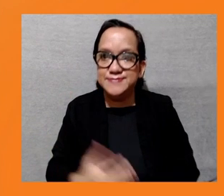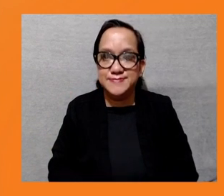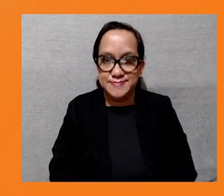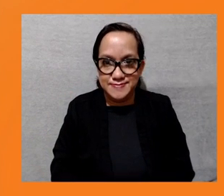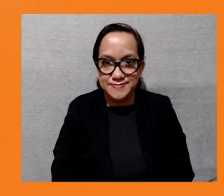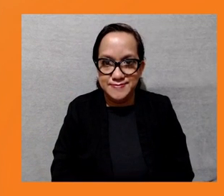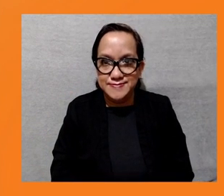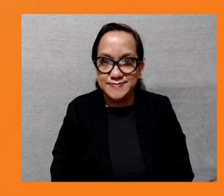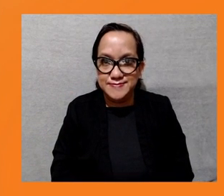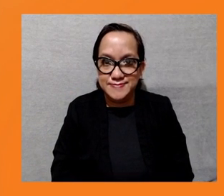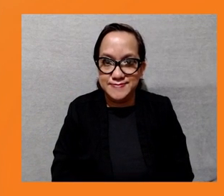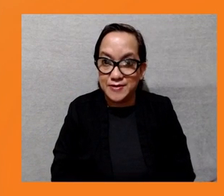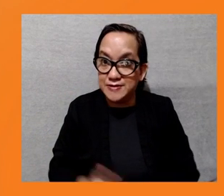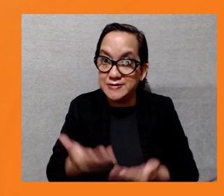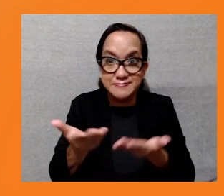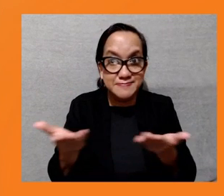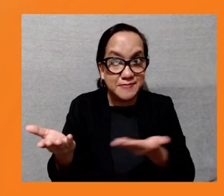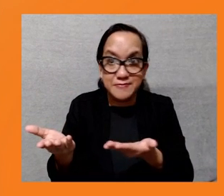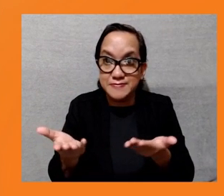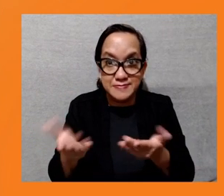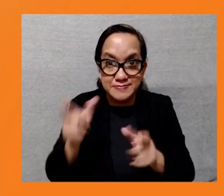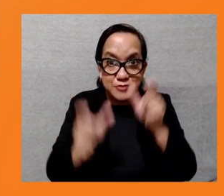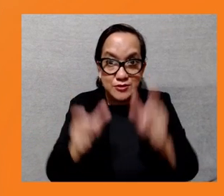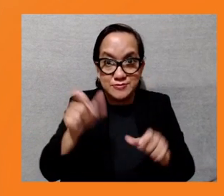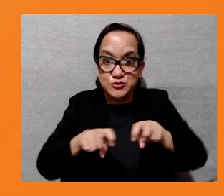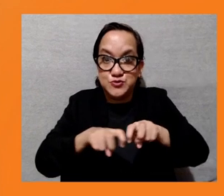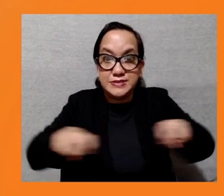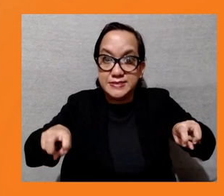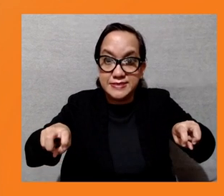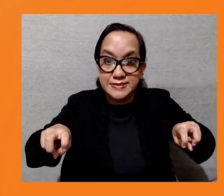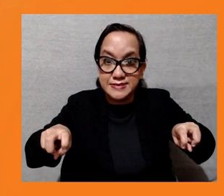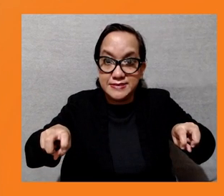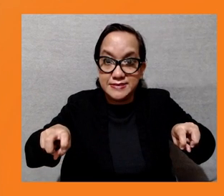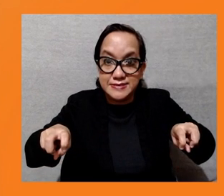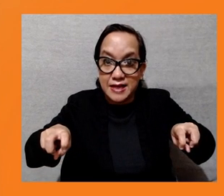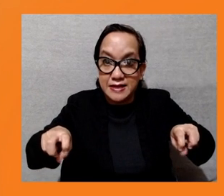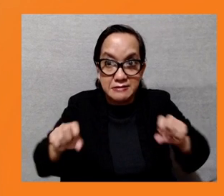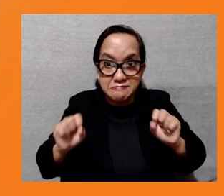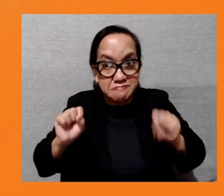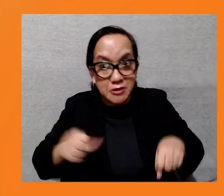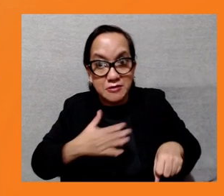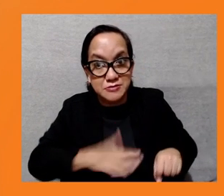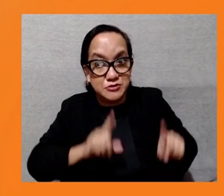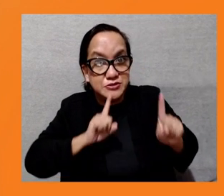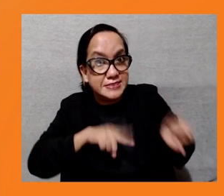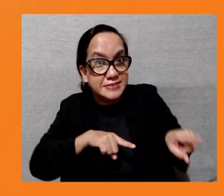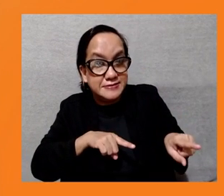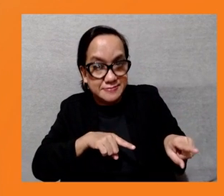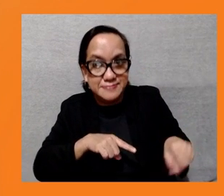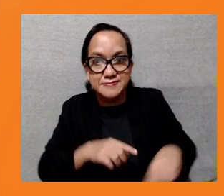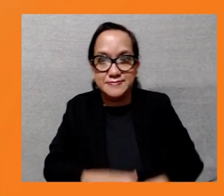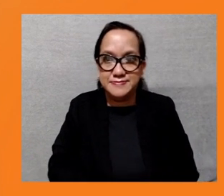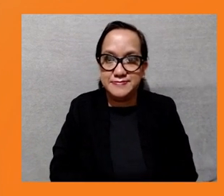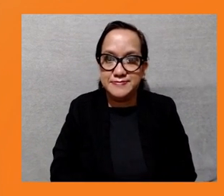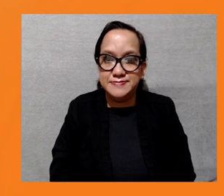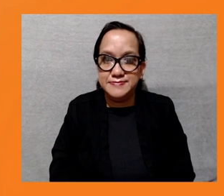in sets of three, and maybe you can come to them. The first question, it's anonymous, how will ADB ensure that